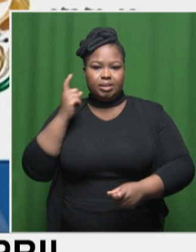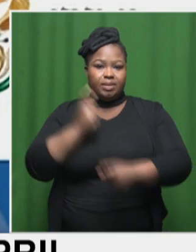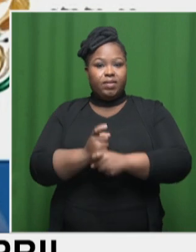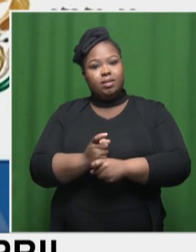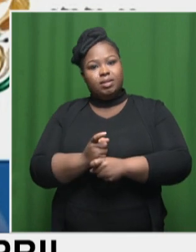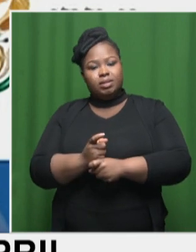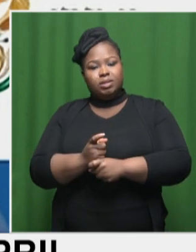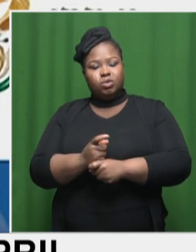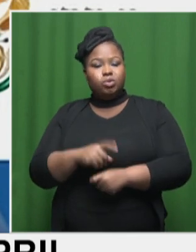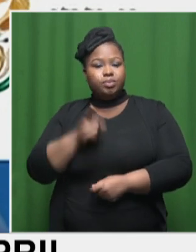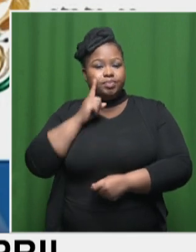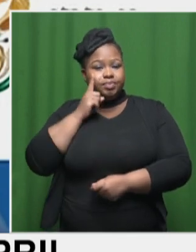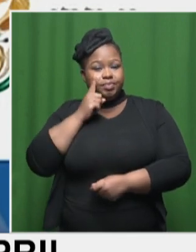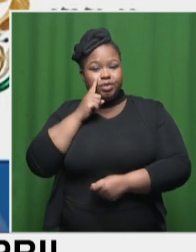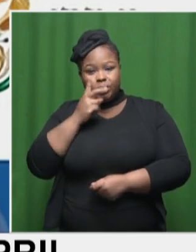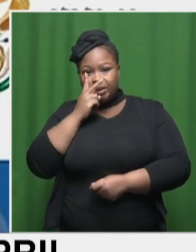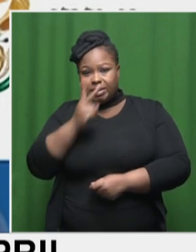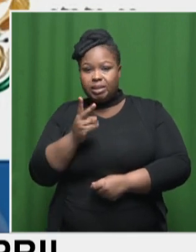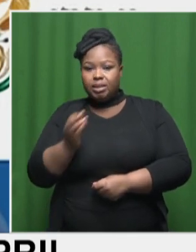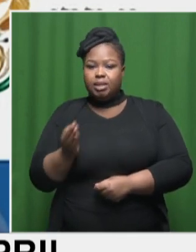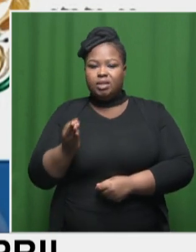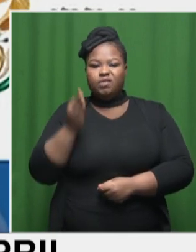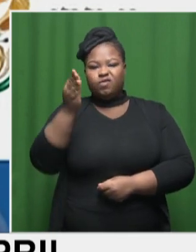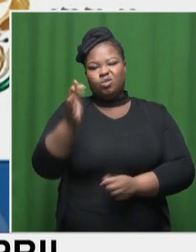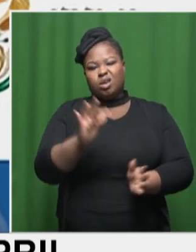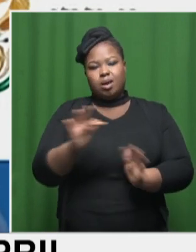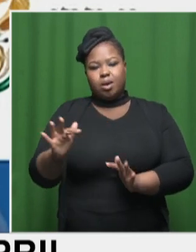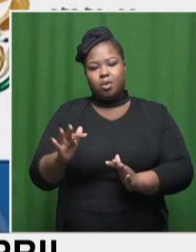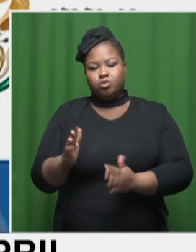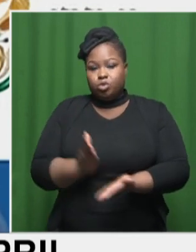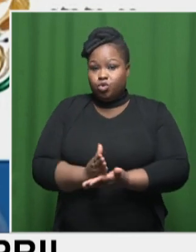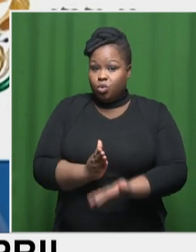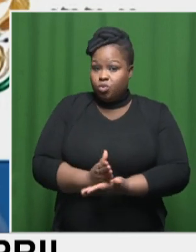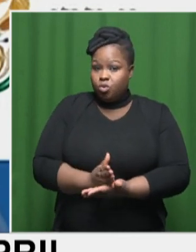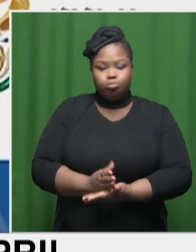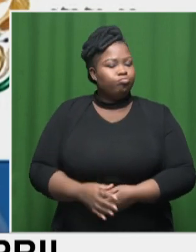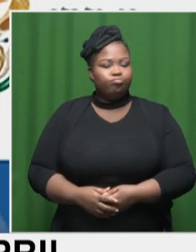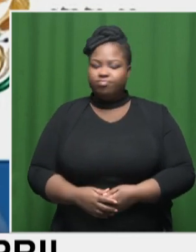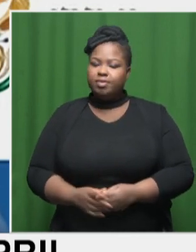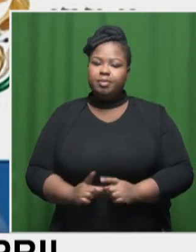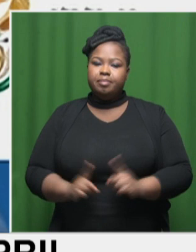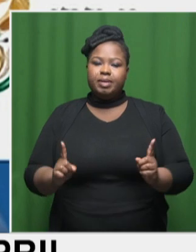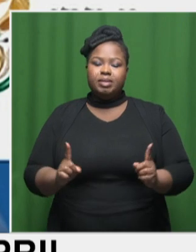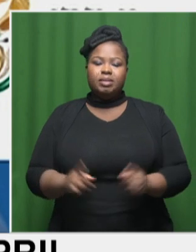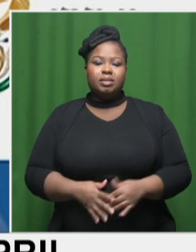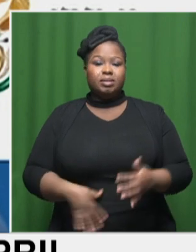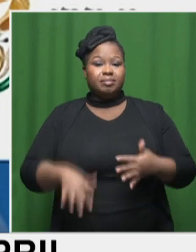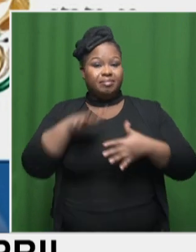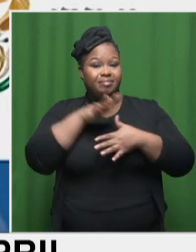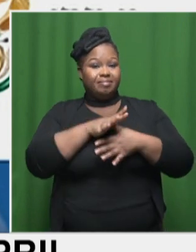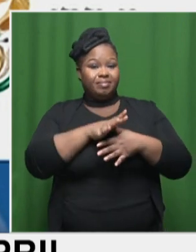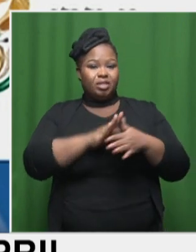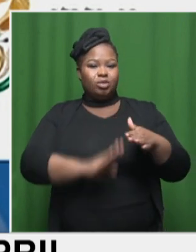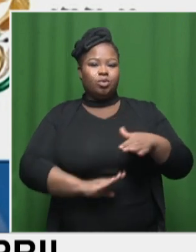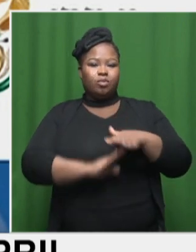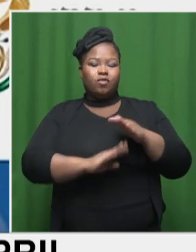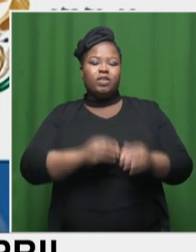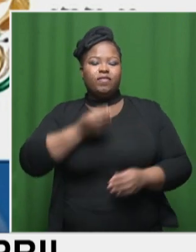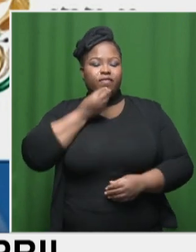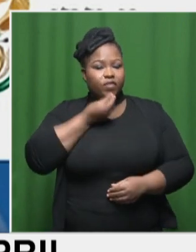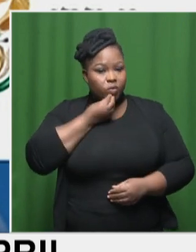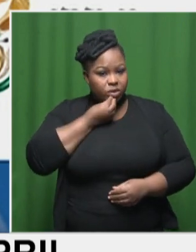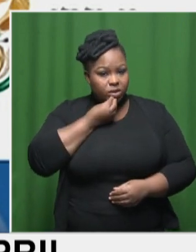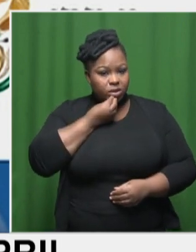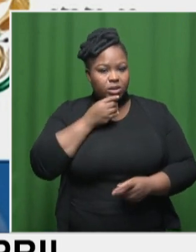look ahead with any certainty. But I think that given that food is really a key driver, I'd say on a month-to-month basis, food